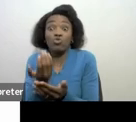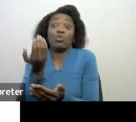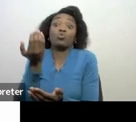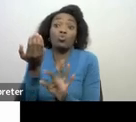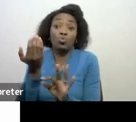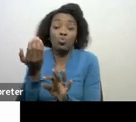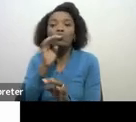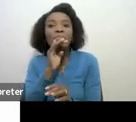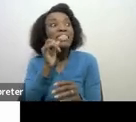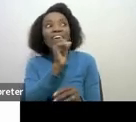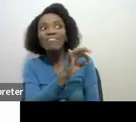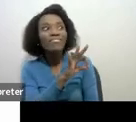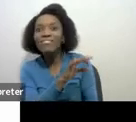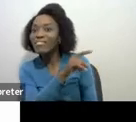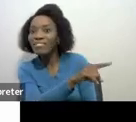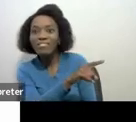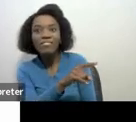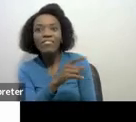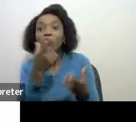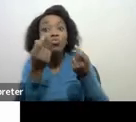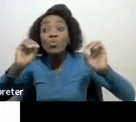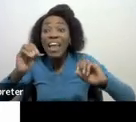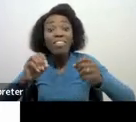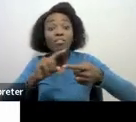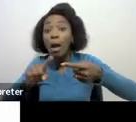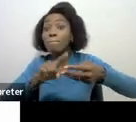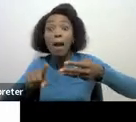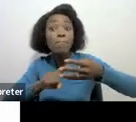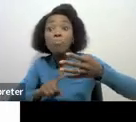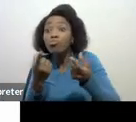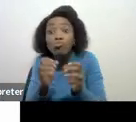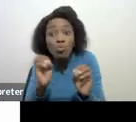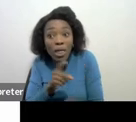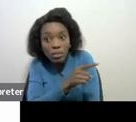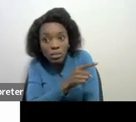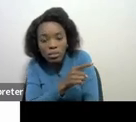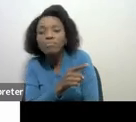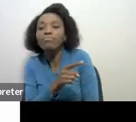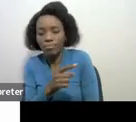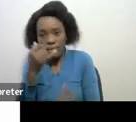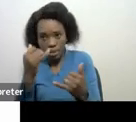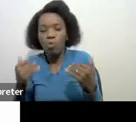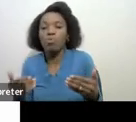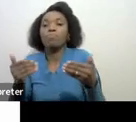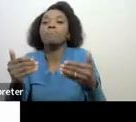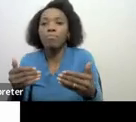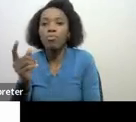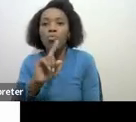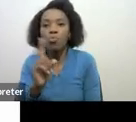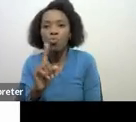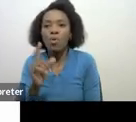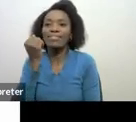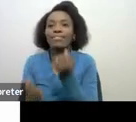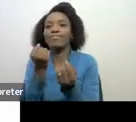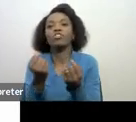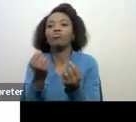those things would have happened at this point in time would then move on to what we call a civil judgment by default